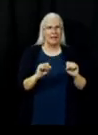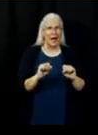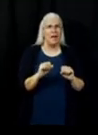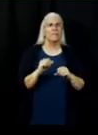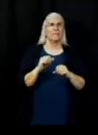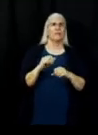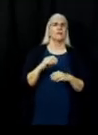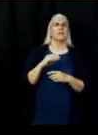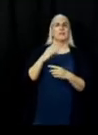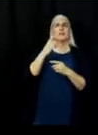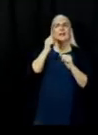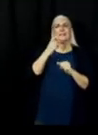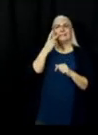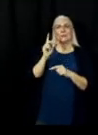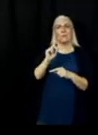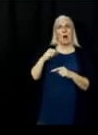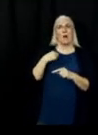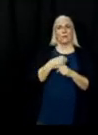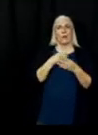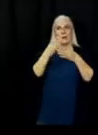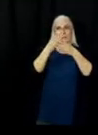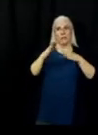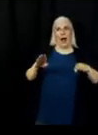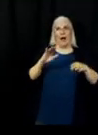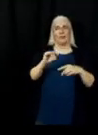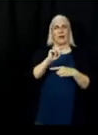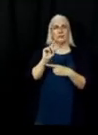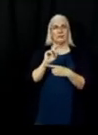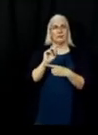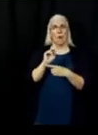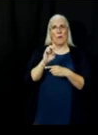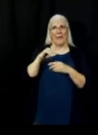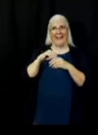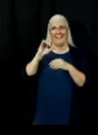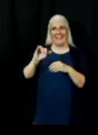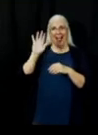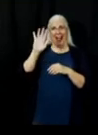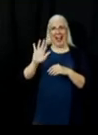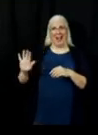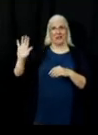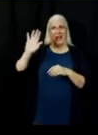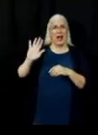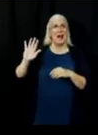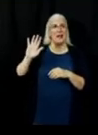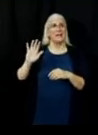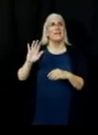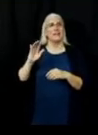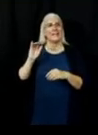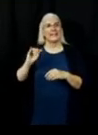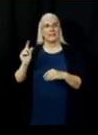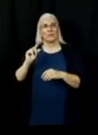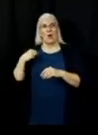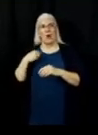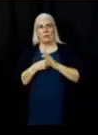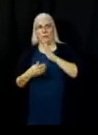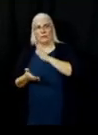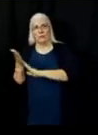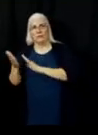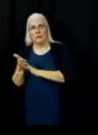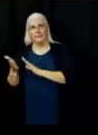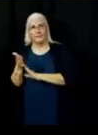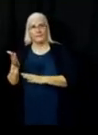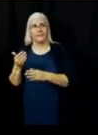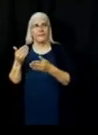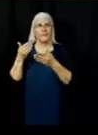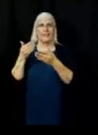to the East, supporting the operations over here in the East Zone, here along the Highway 70